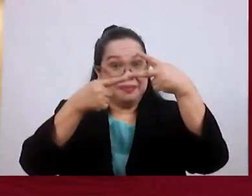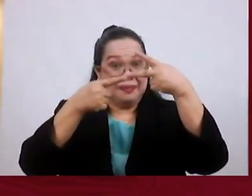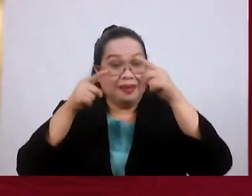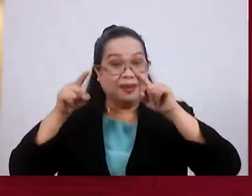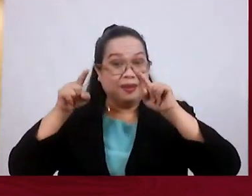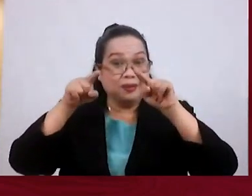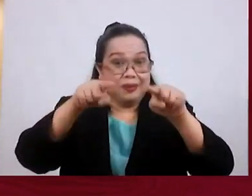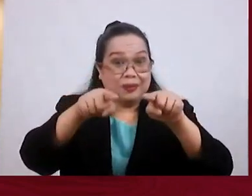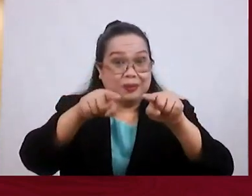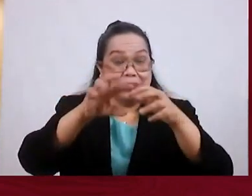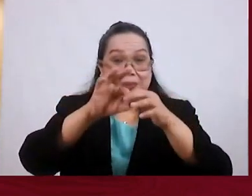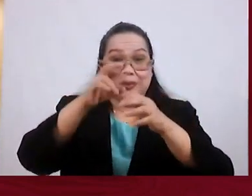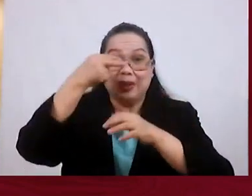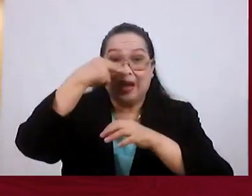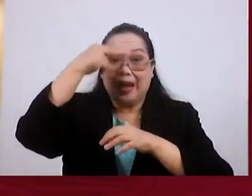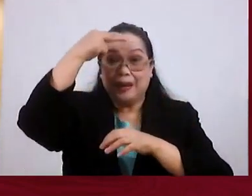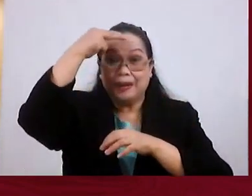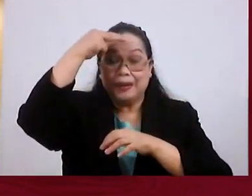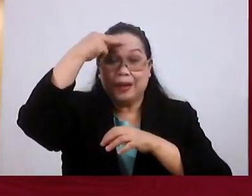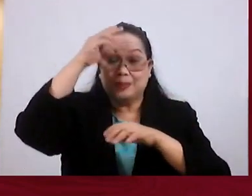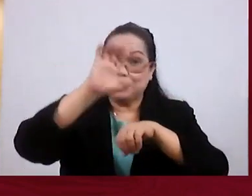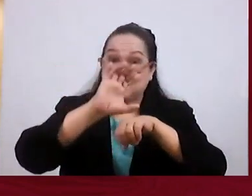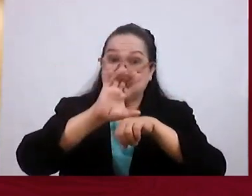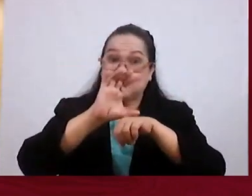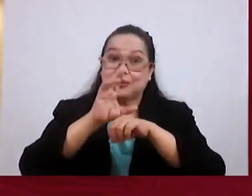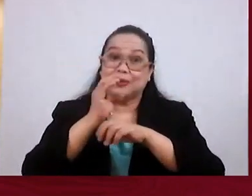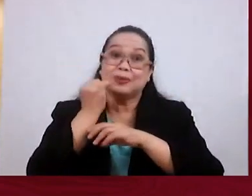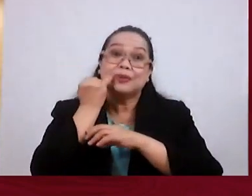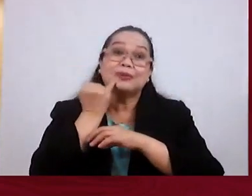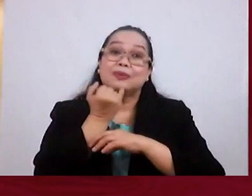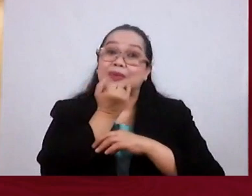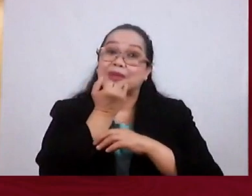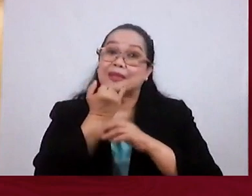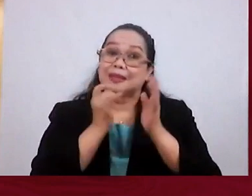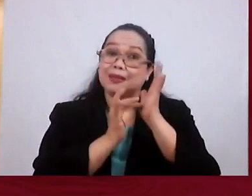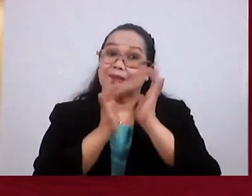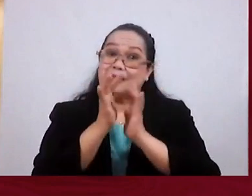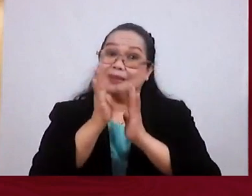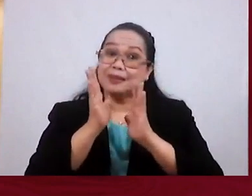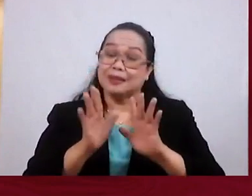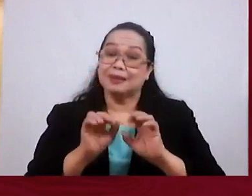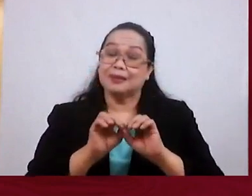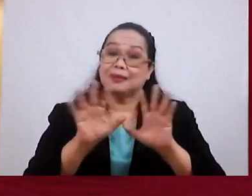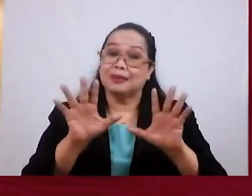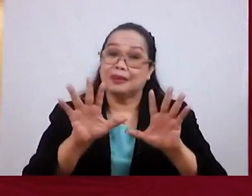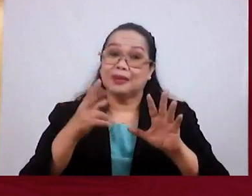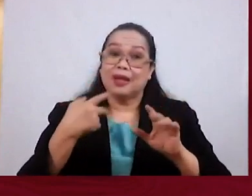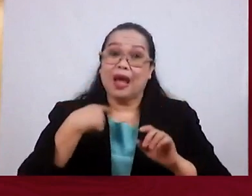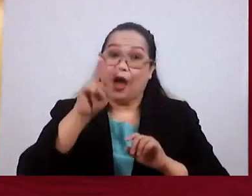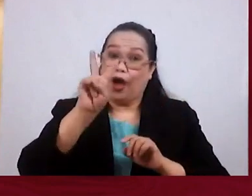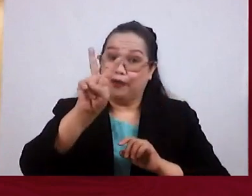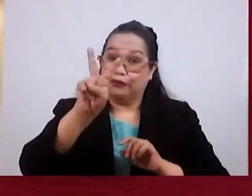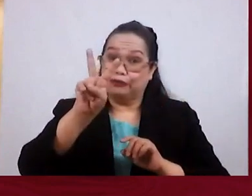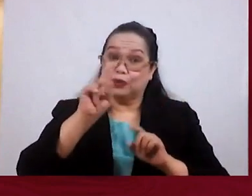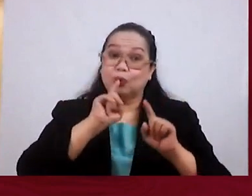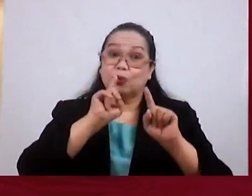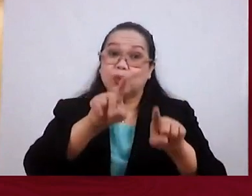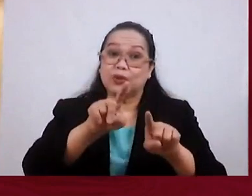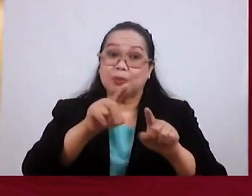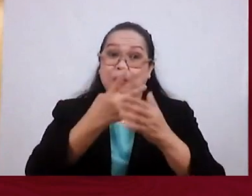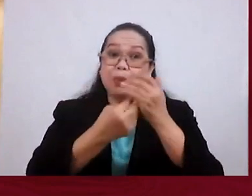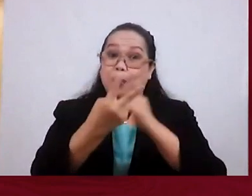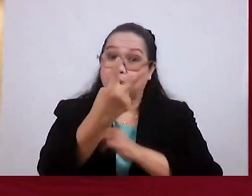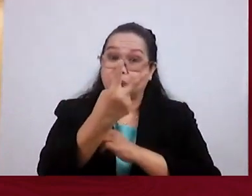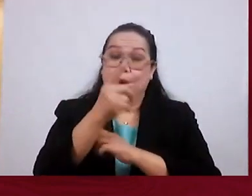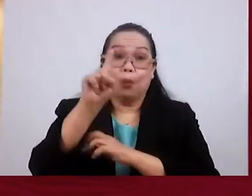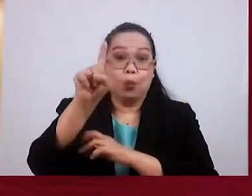of the Hebrew church were going through difficult times because of Christianity, they had one of two responses, or actually both.